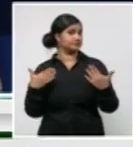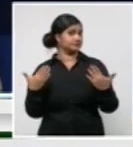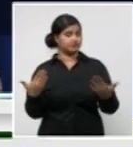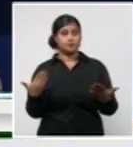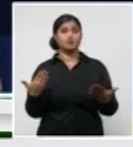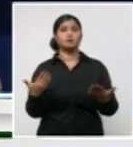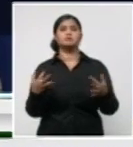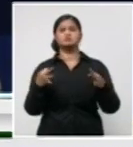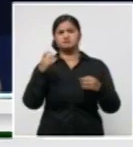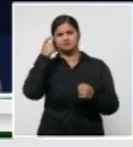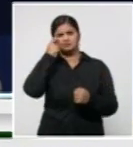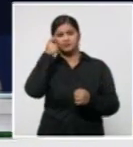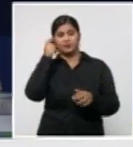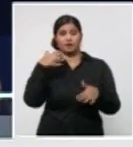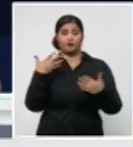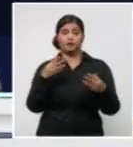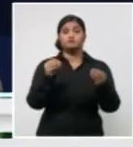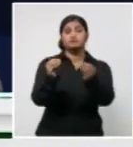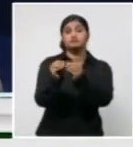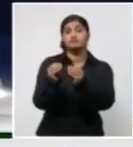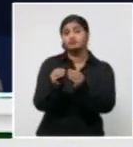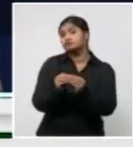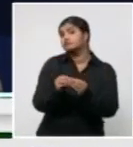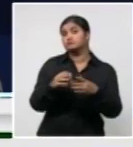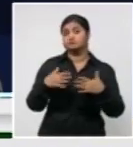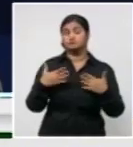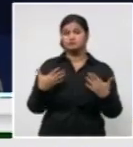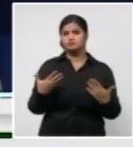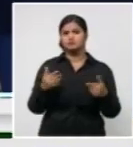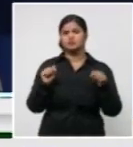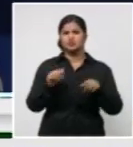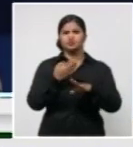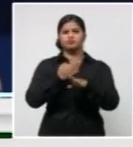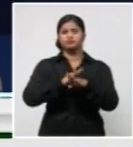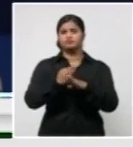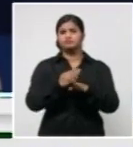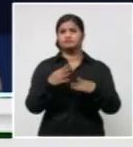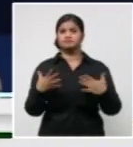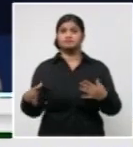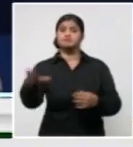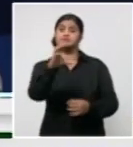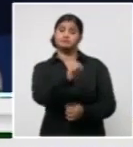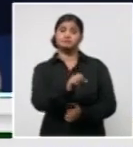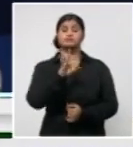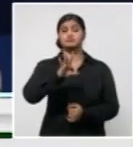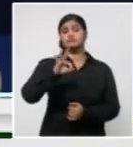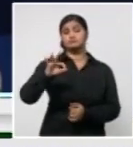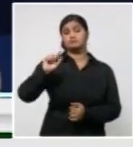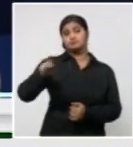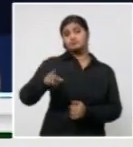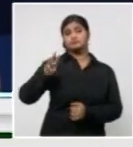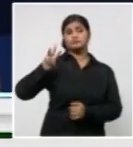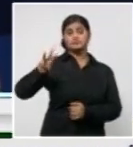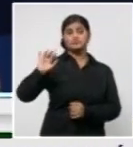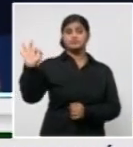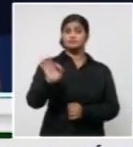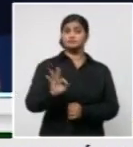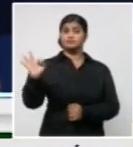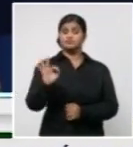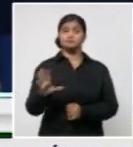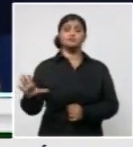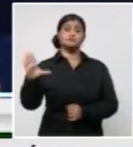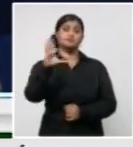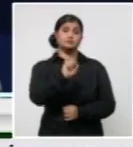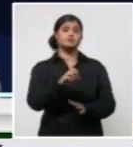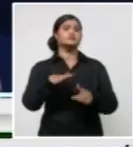that showed no symptoms at the time of testing. Five of the six people who tested positive yesterday are between 40